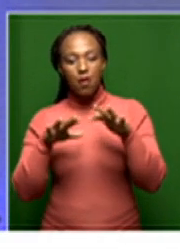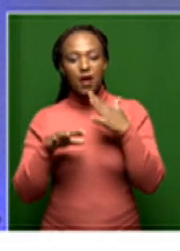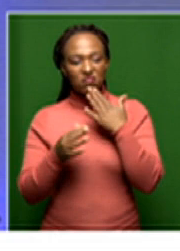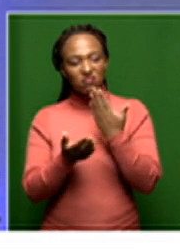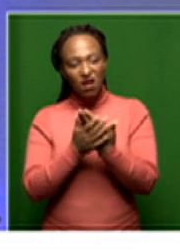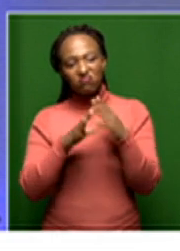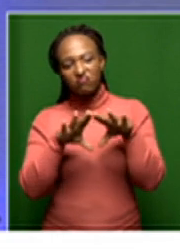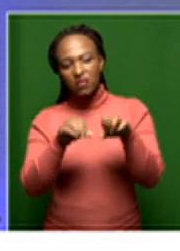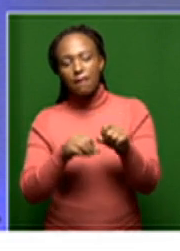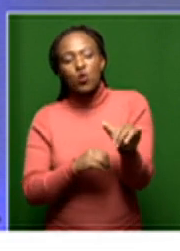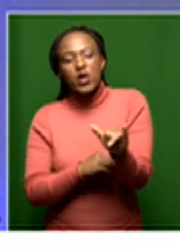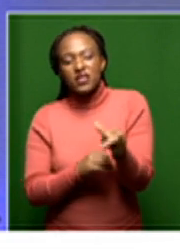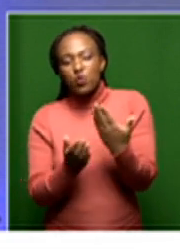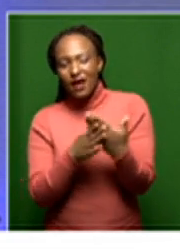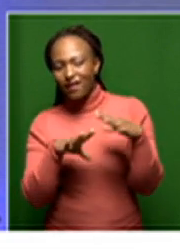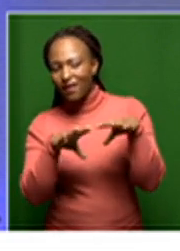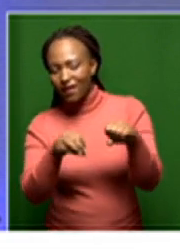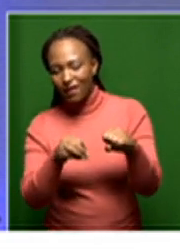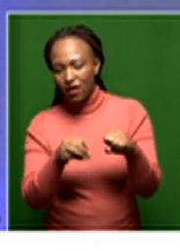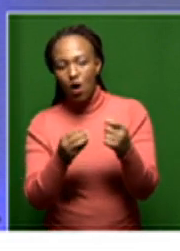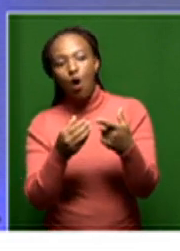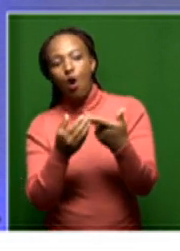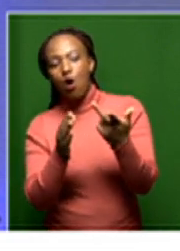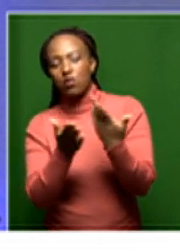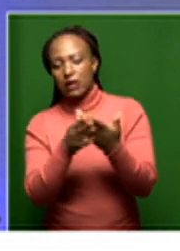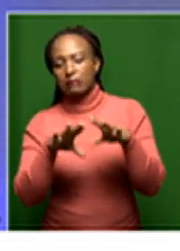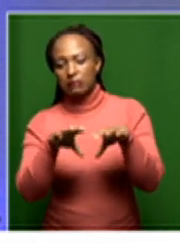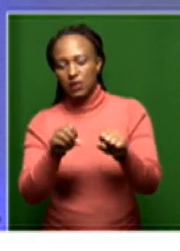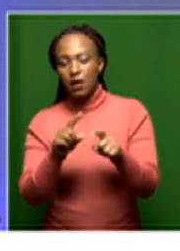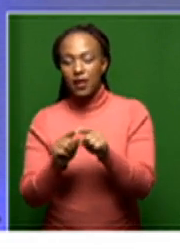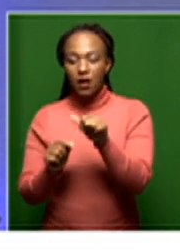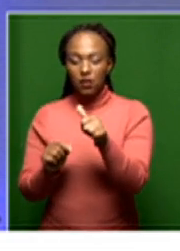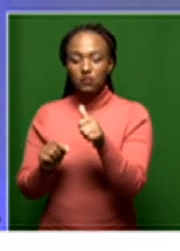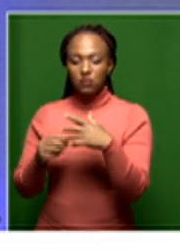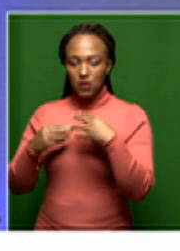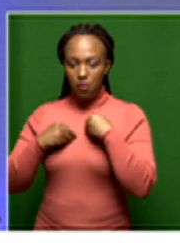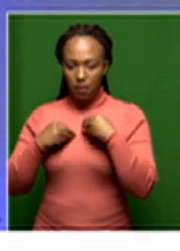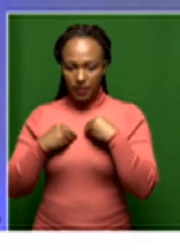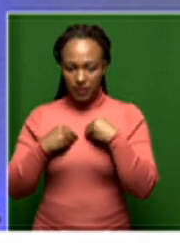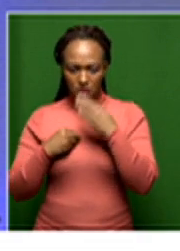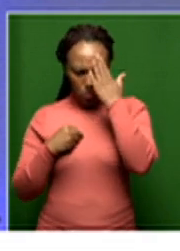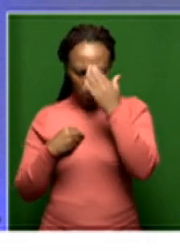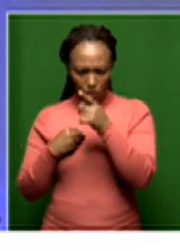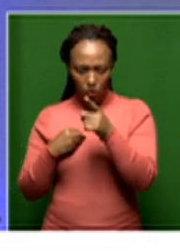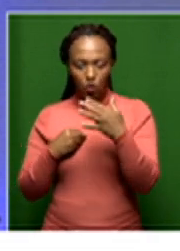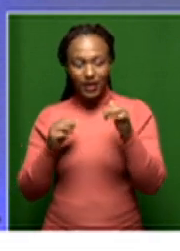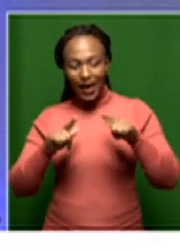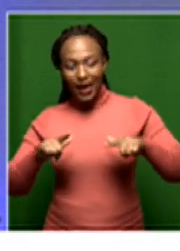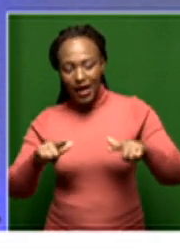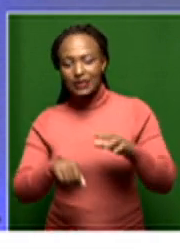expropriation. The most contentious category of property, as you know, has been land.